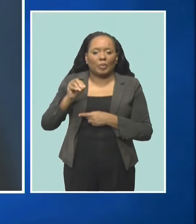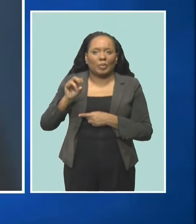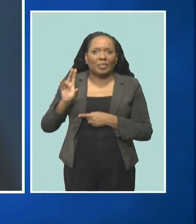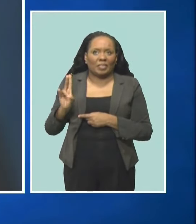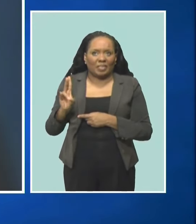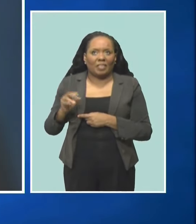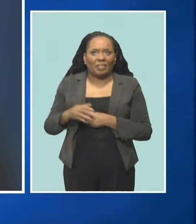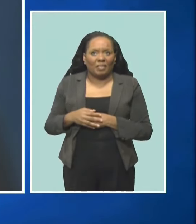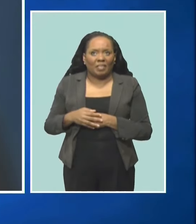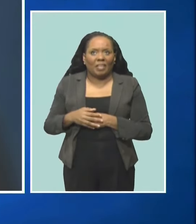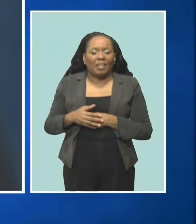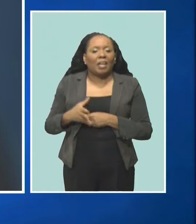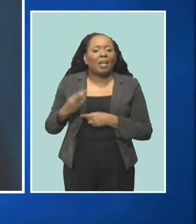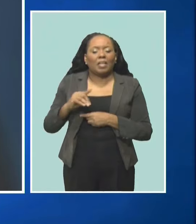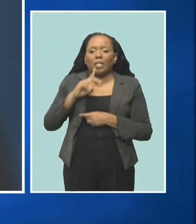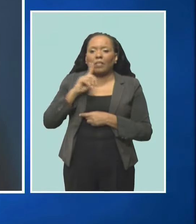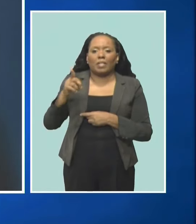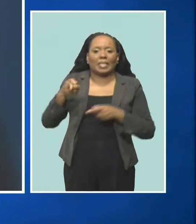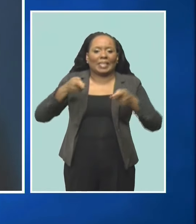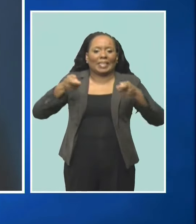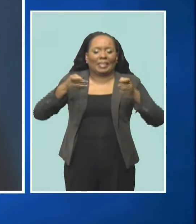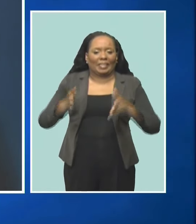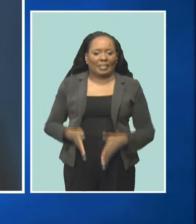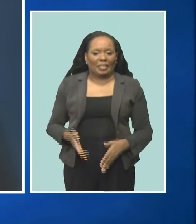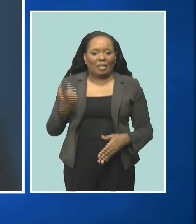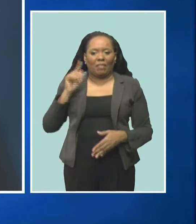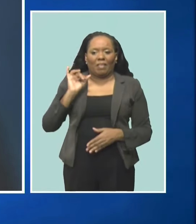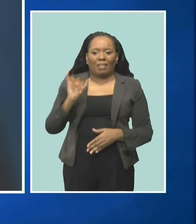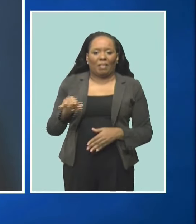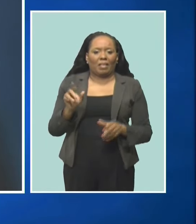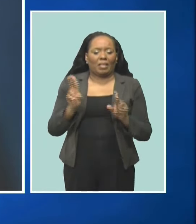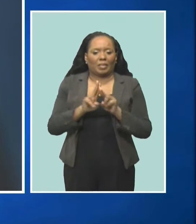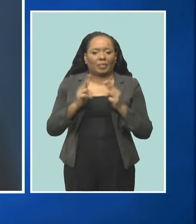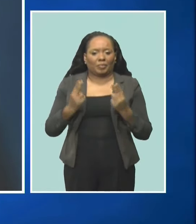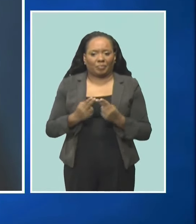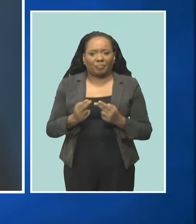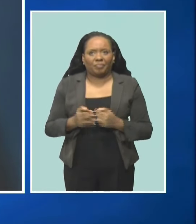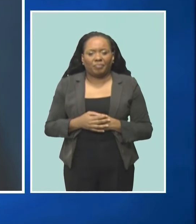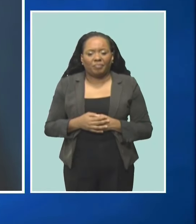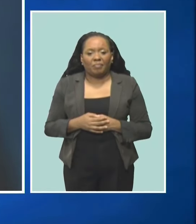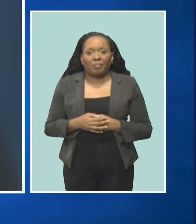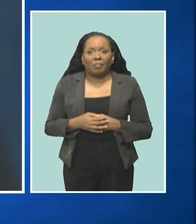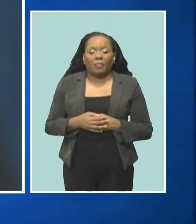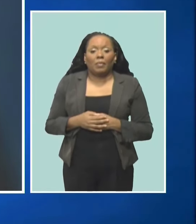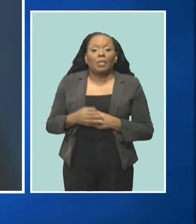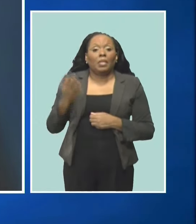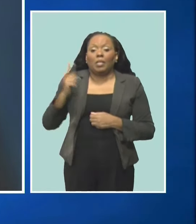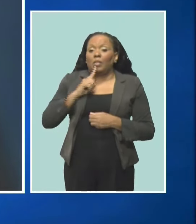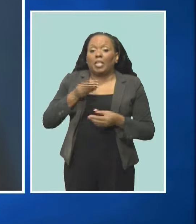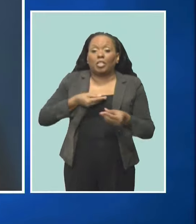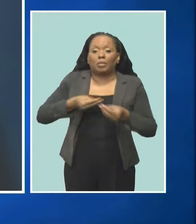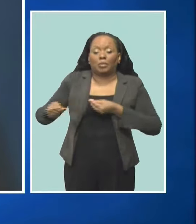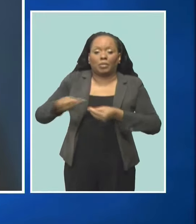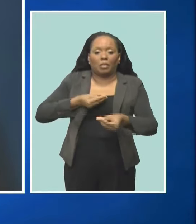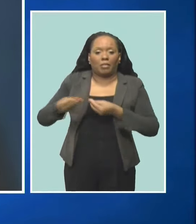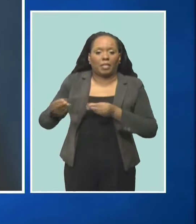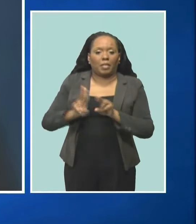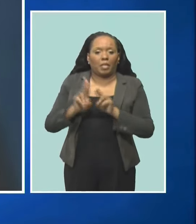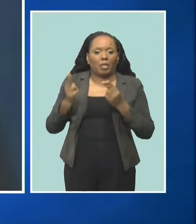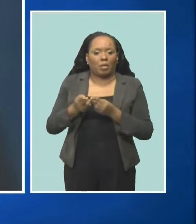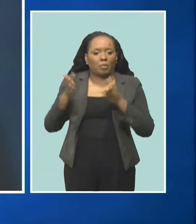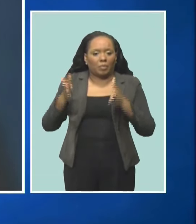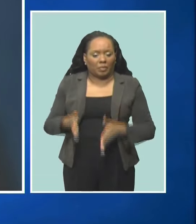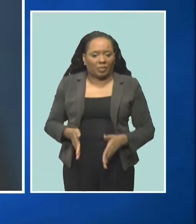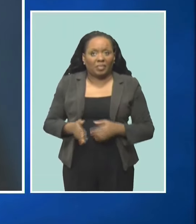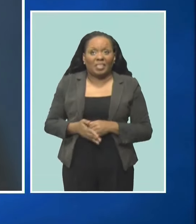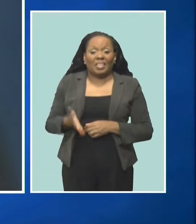most of it as General Secretary. Ms. Motley has described him as a trade unionist through and through. She says as leader